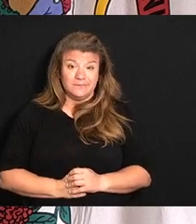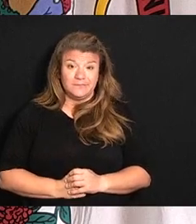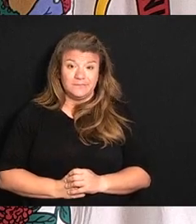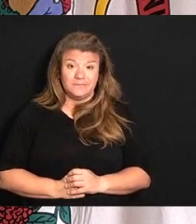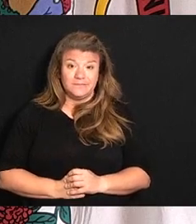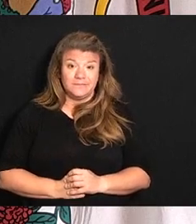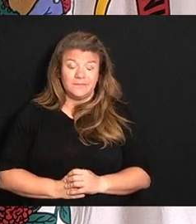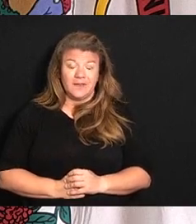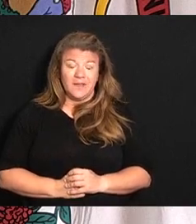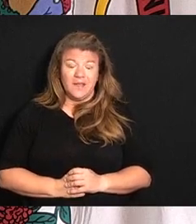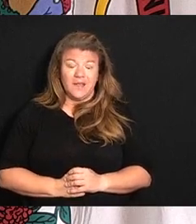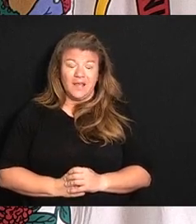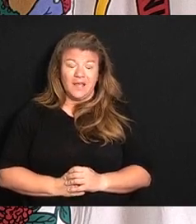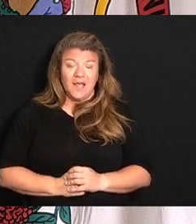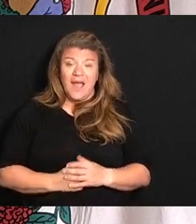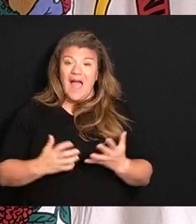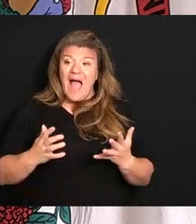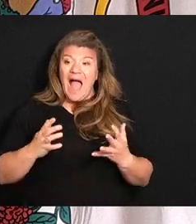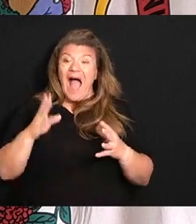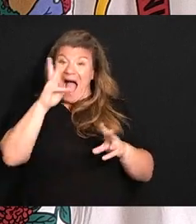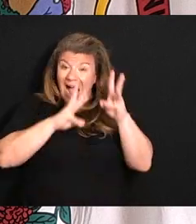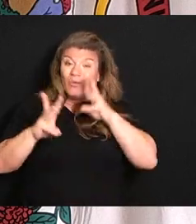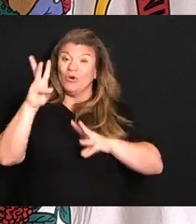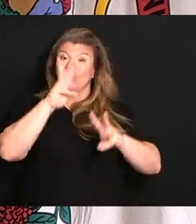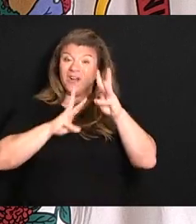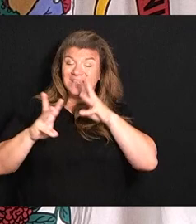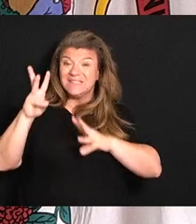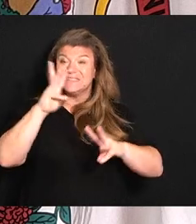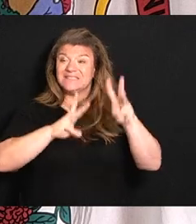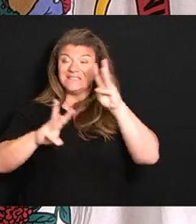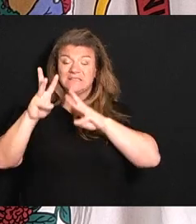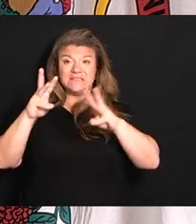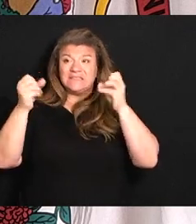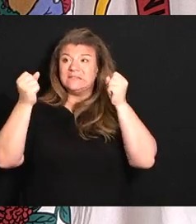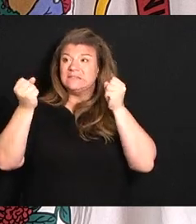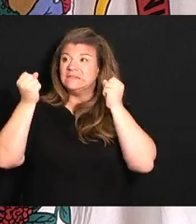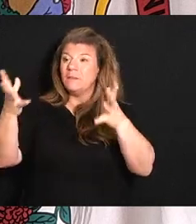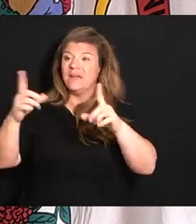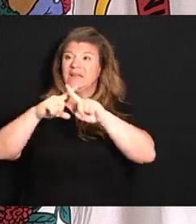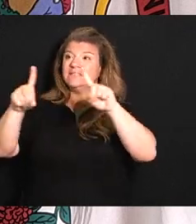I worry so much that in a lot of ways